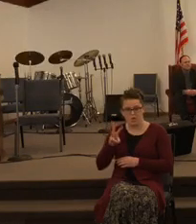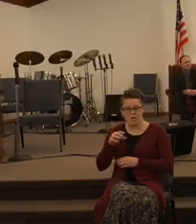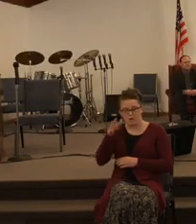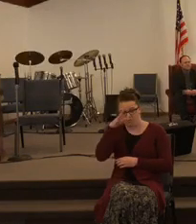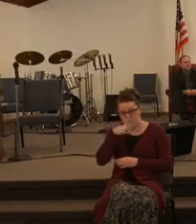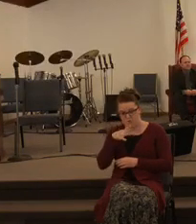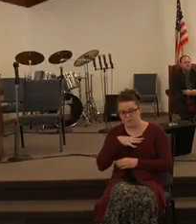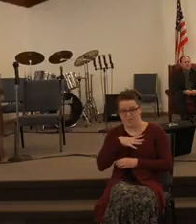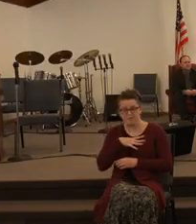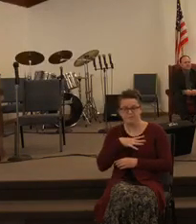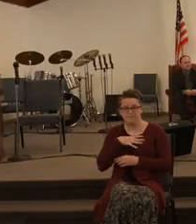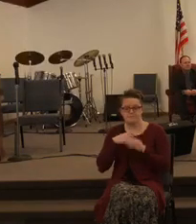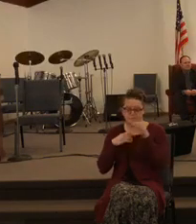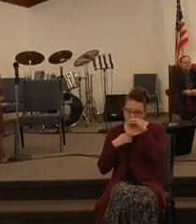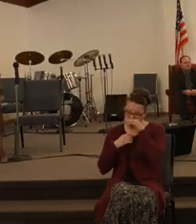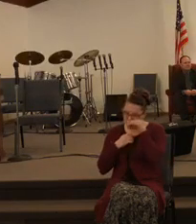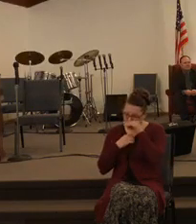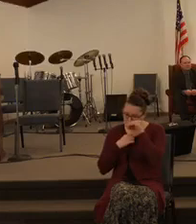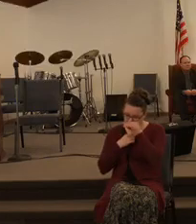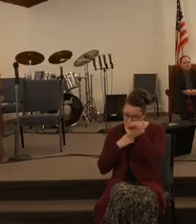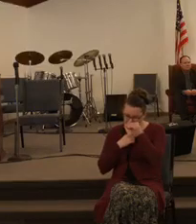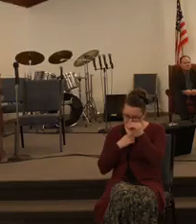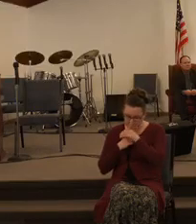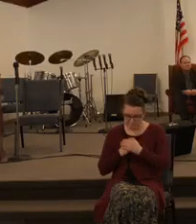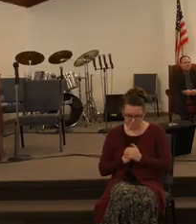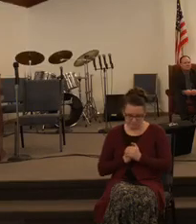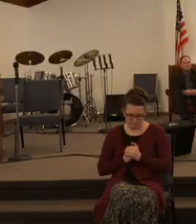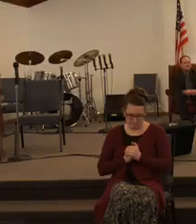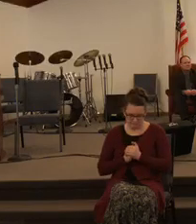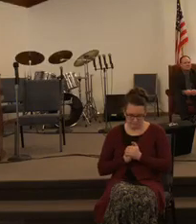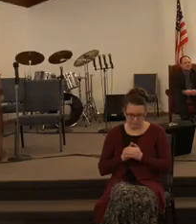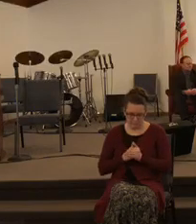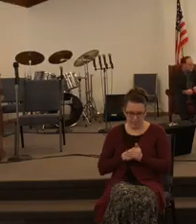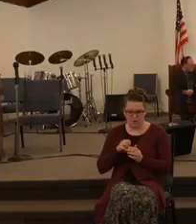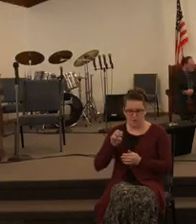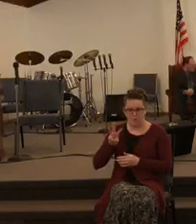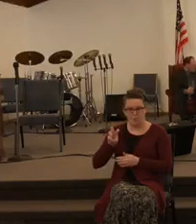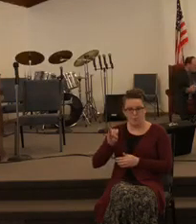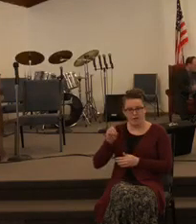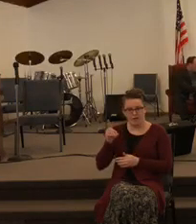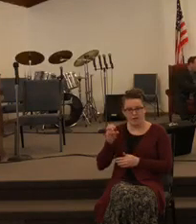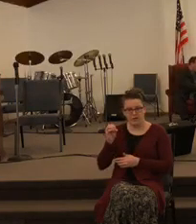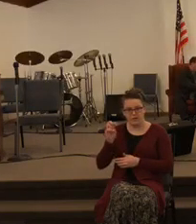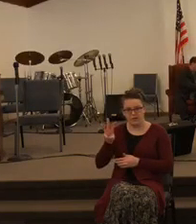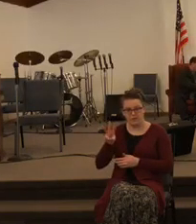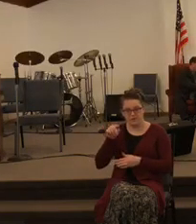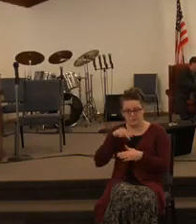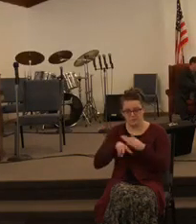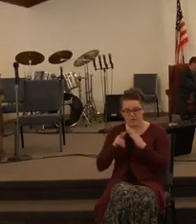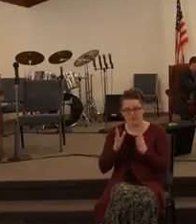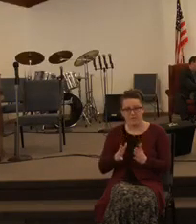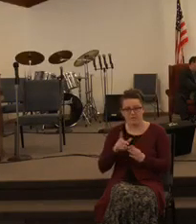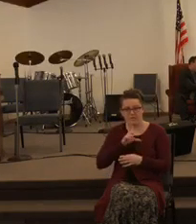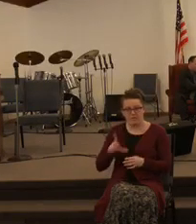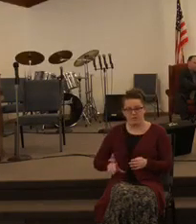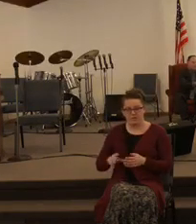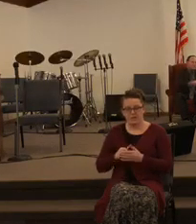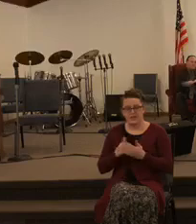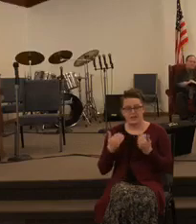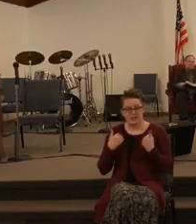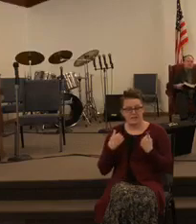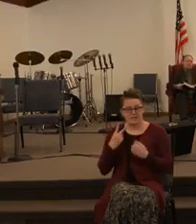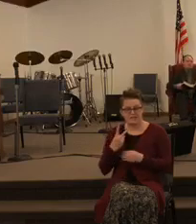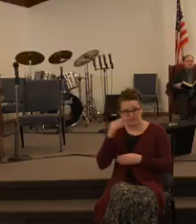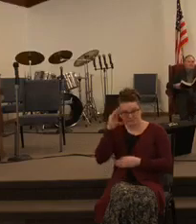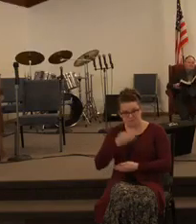a widow of a of one of the prophets of the Lord and she had two sons